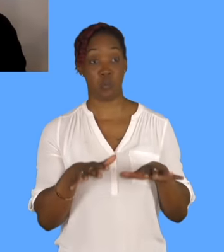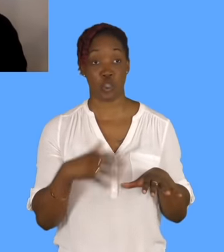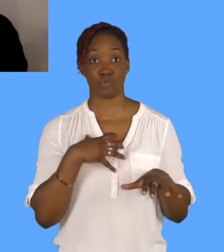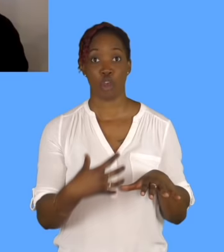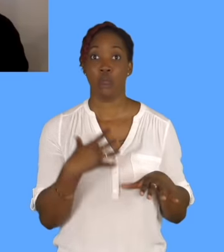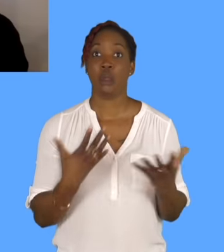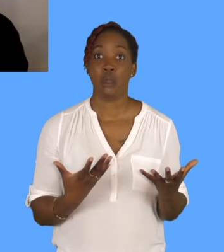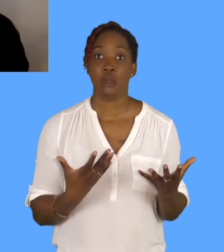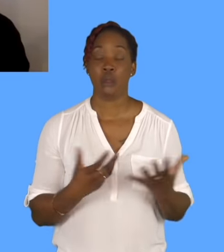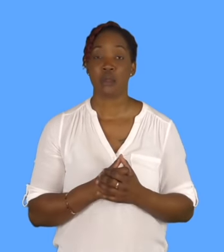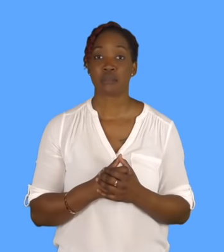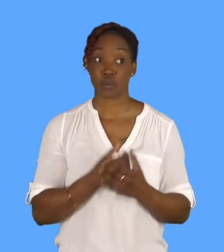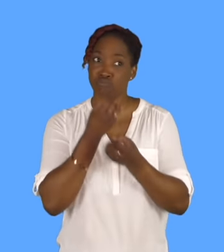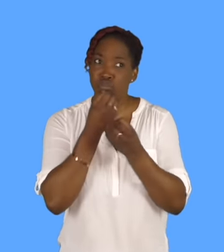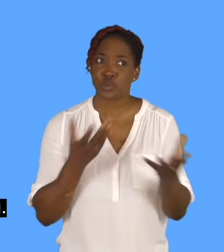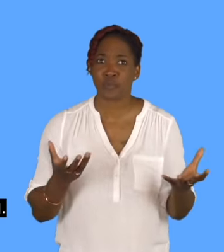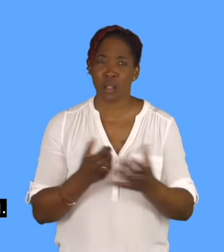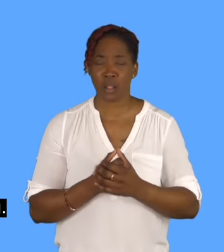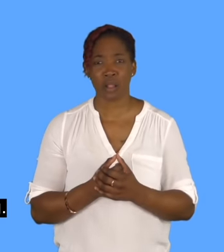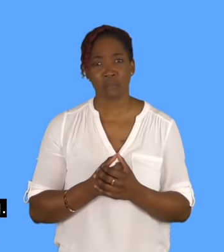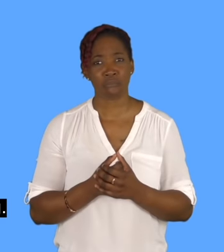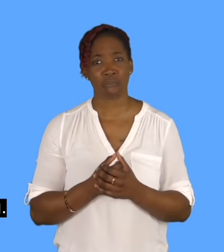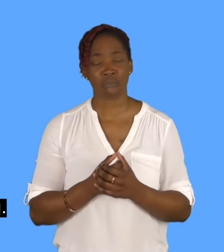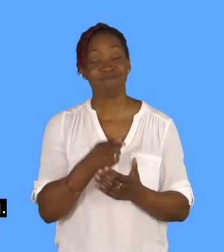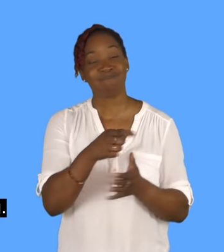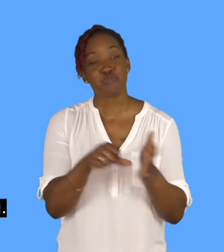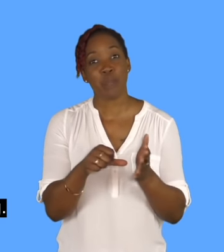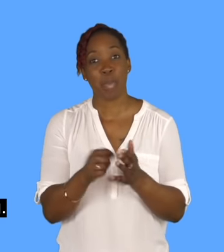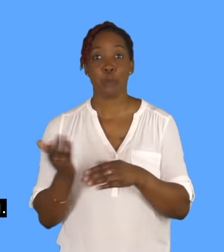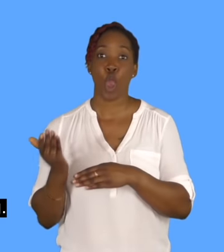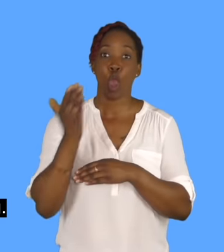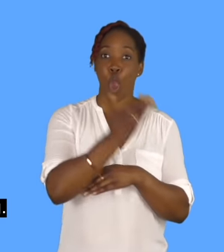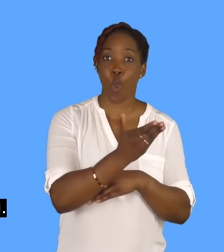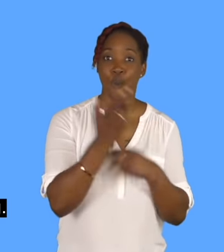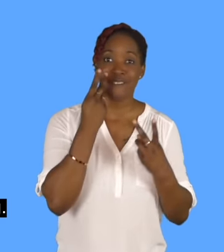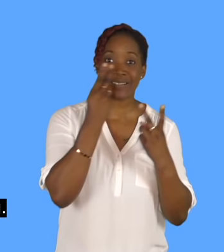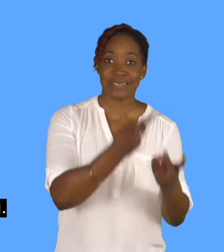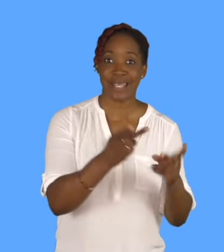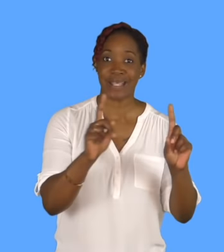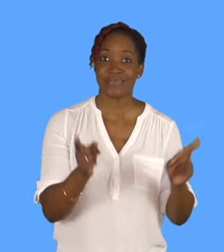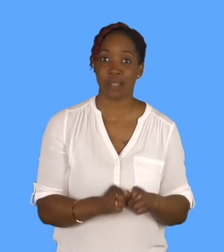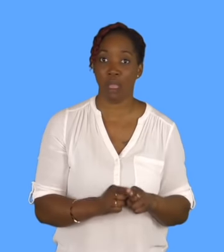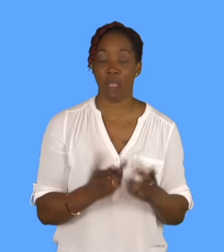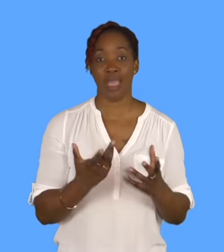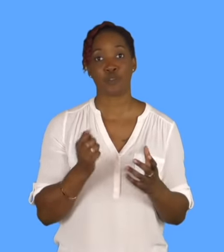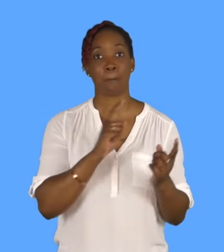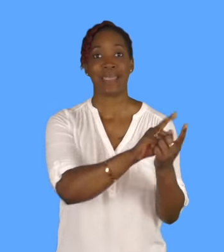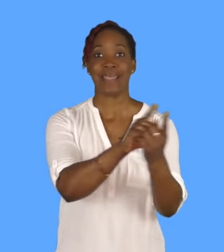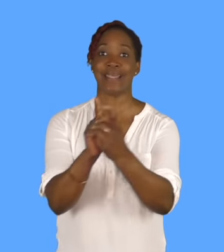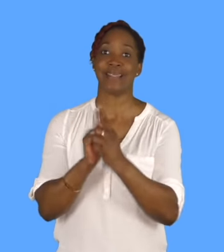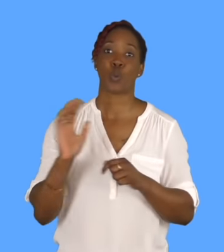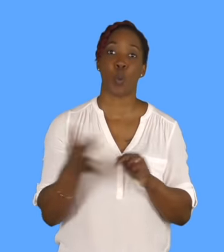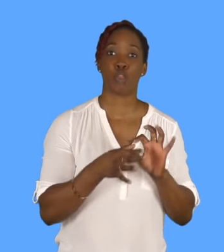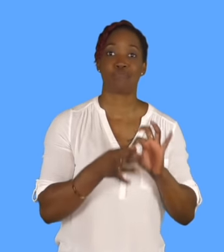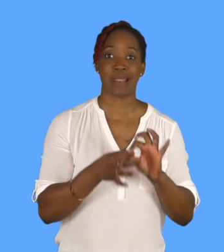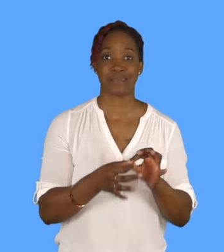have to go and meet all the relatives, so you never get a chance to see anything. You just see inside people's houses, you eat laddu, you put on three and a